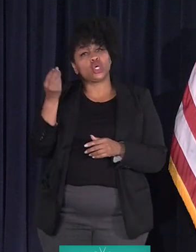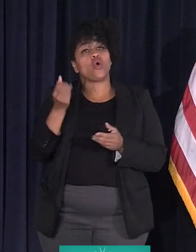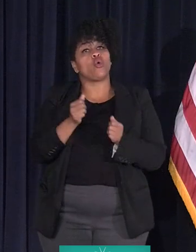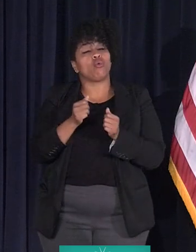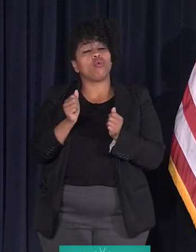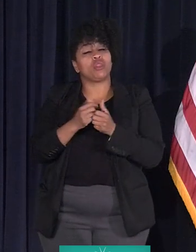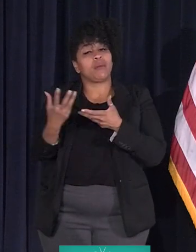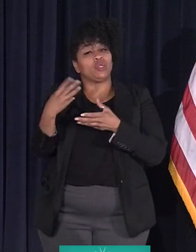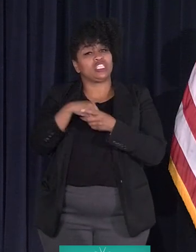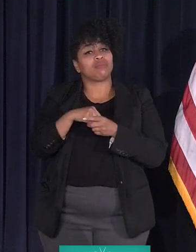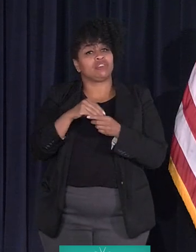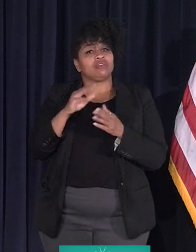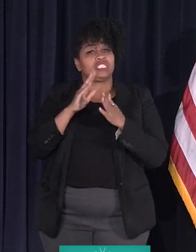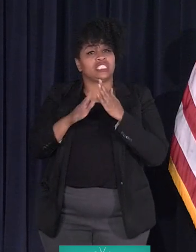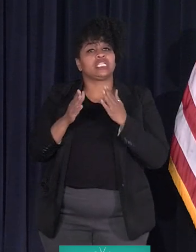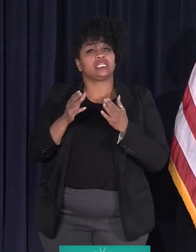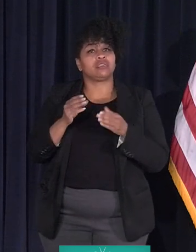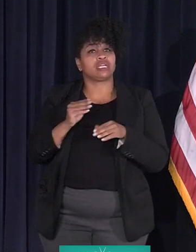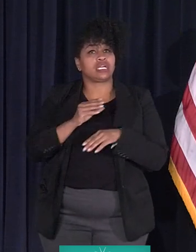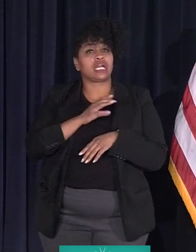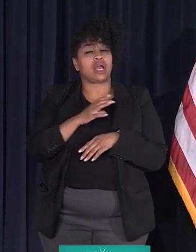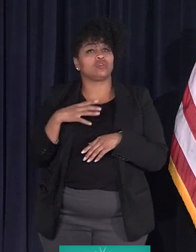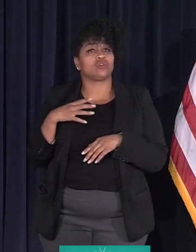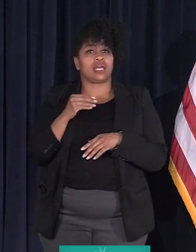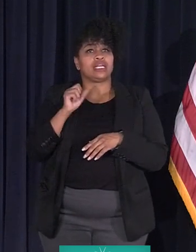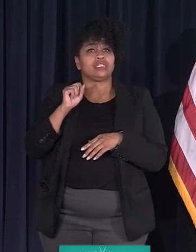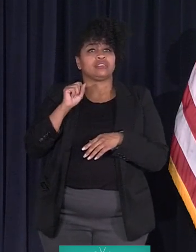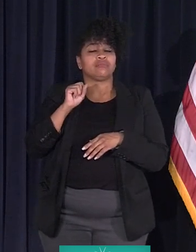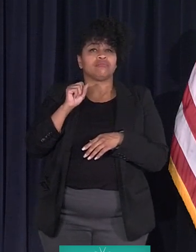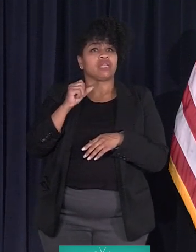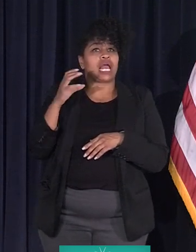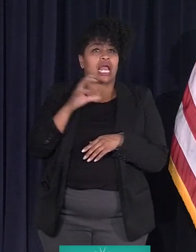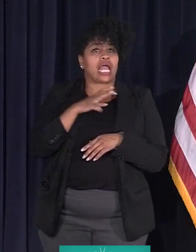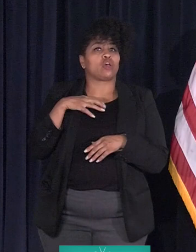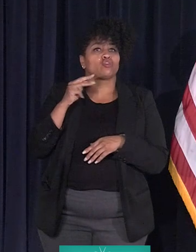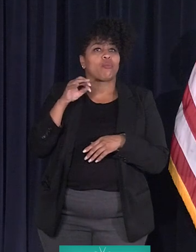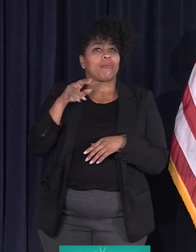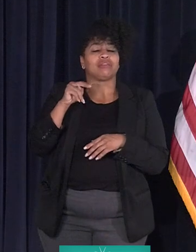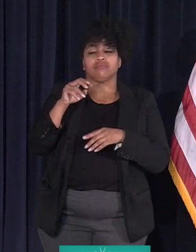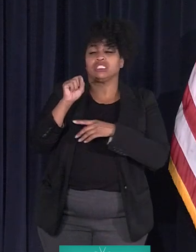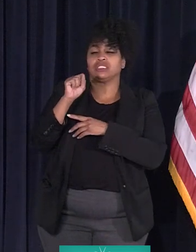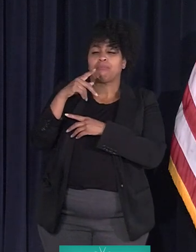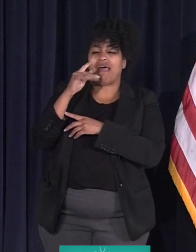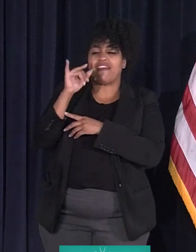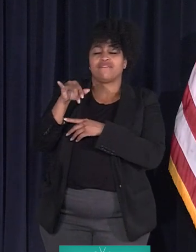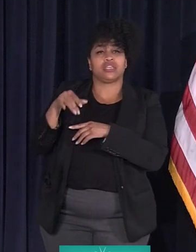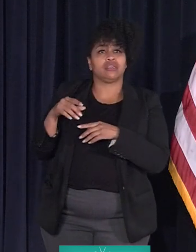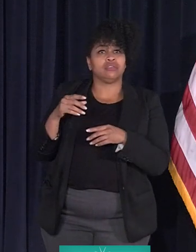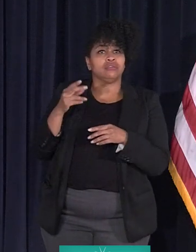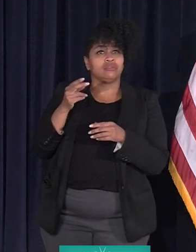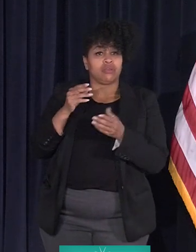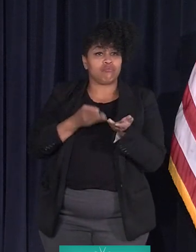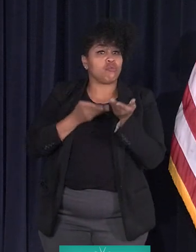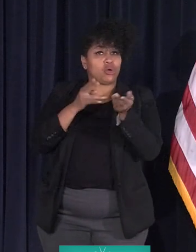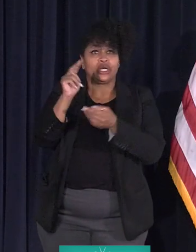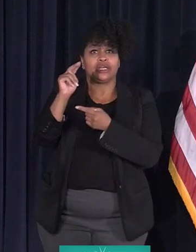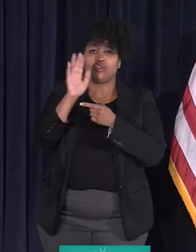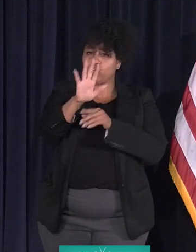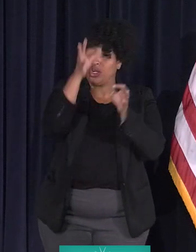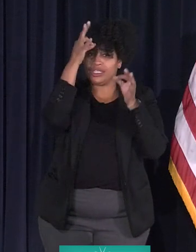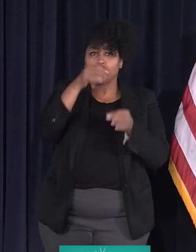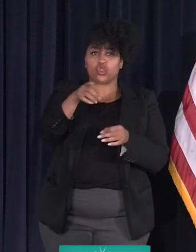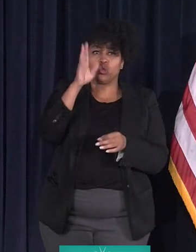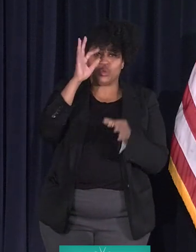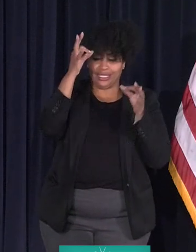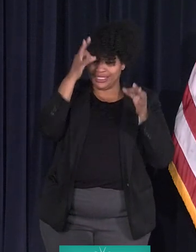the participation of City Council and Councilman Spivey, Proposal N, which you, this is your decision, you're going to get a